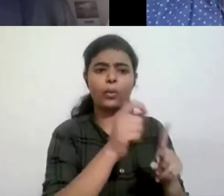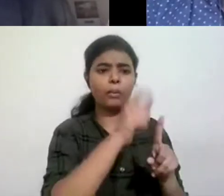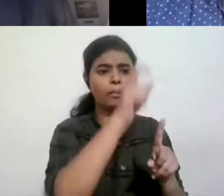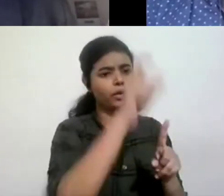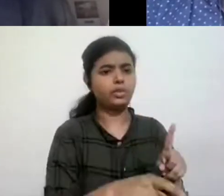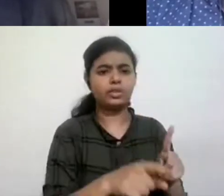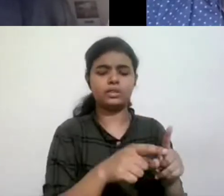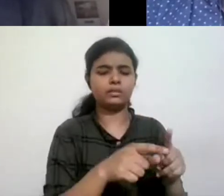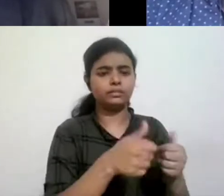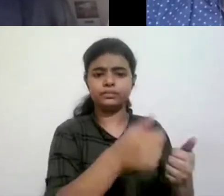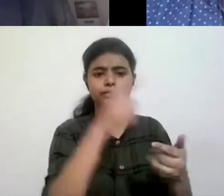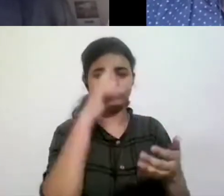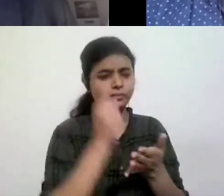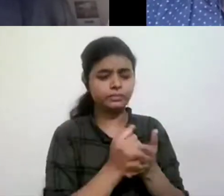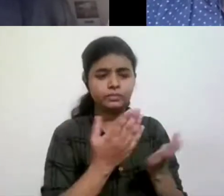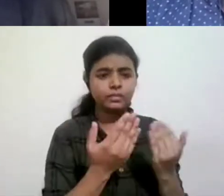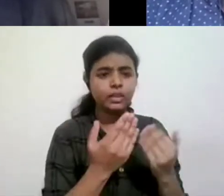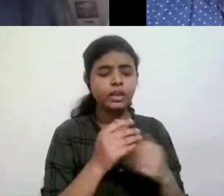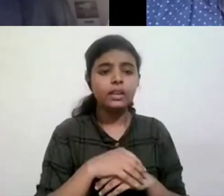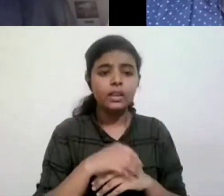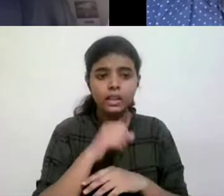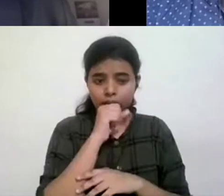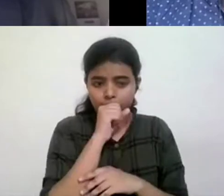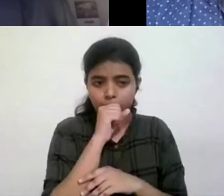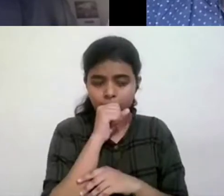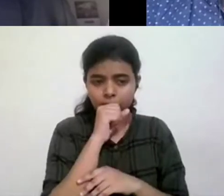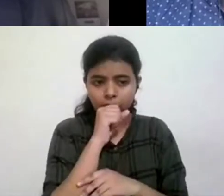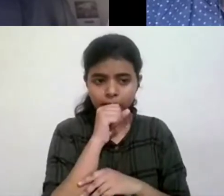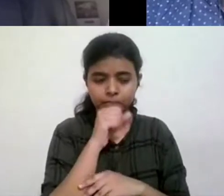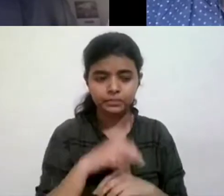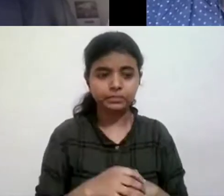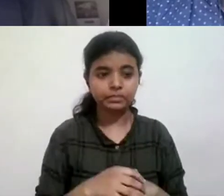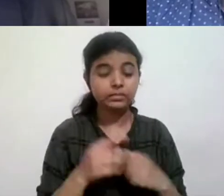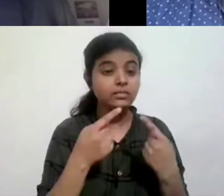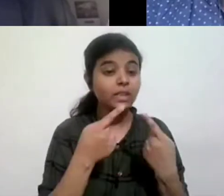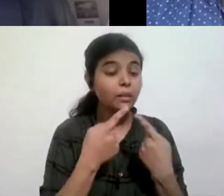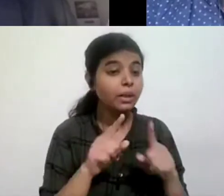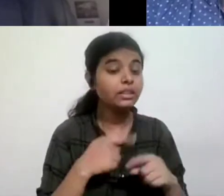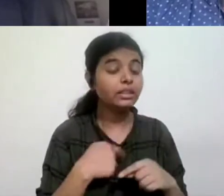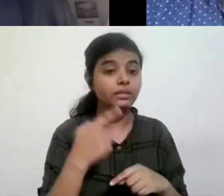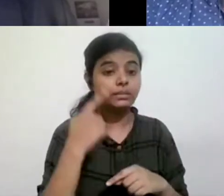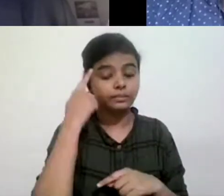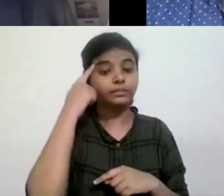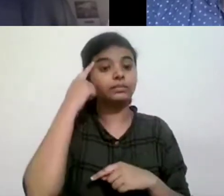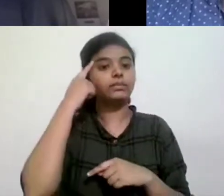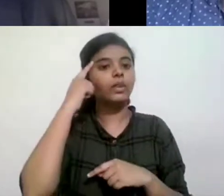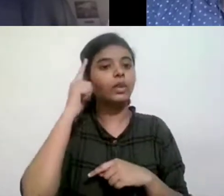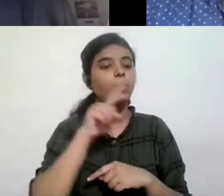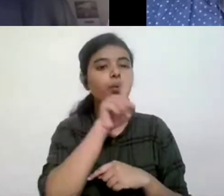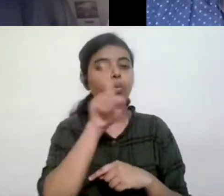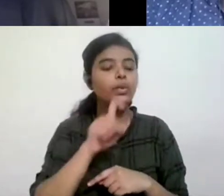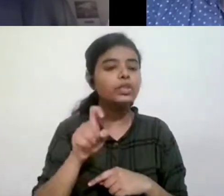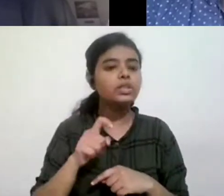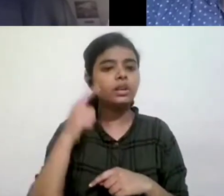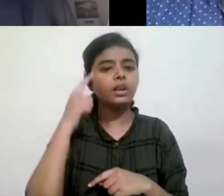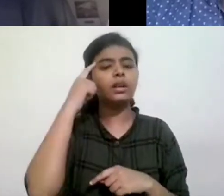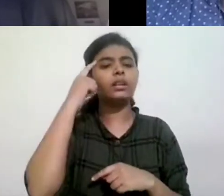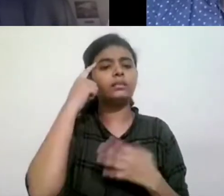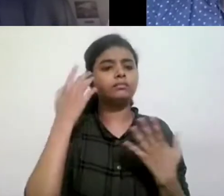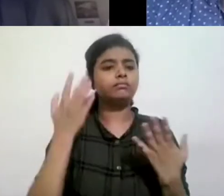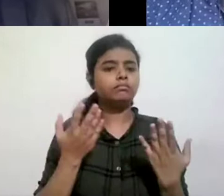it, it generated a question within me that how